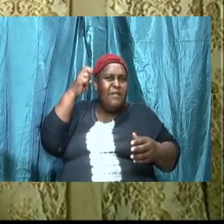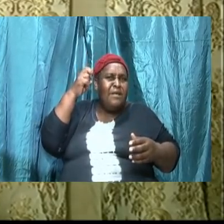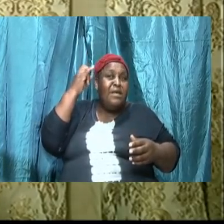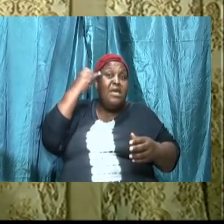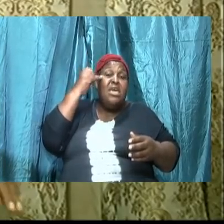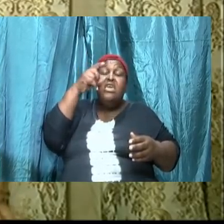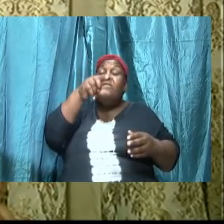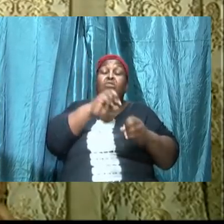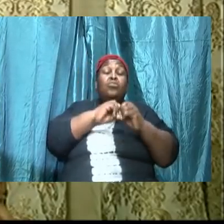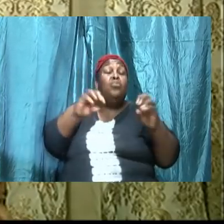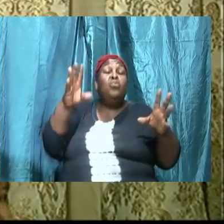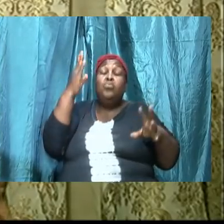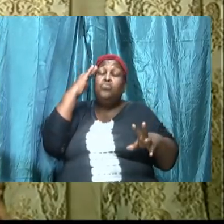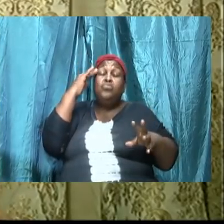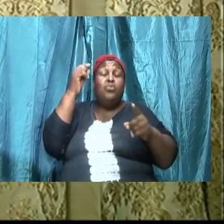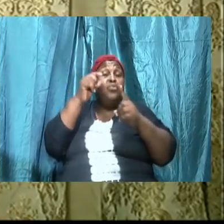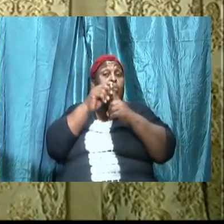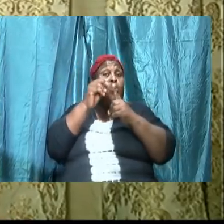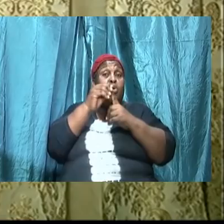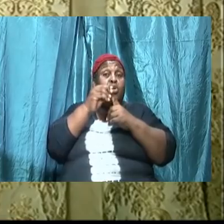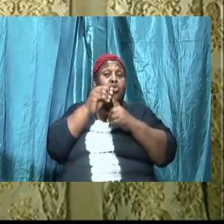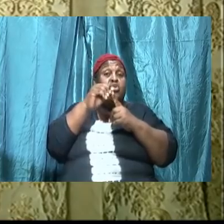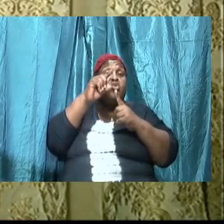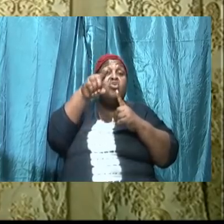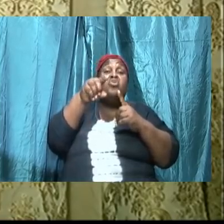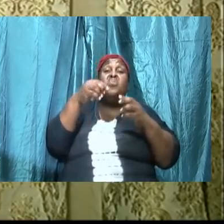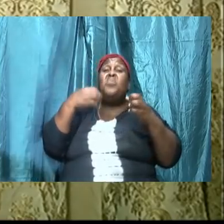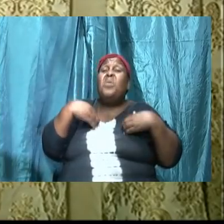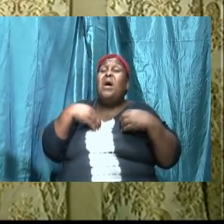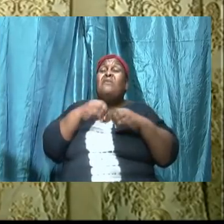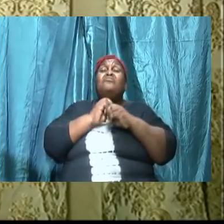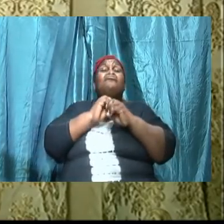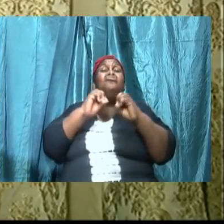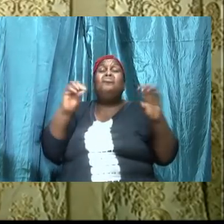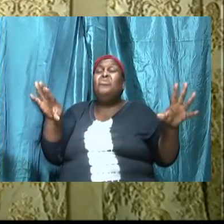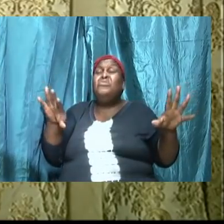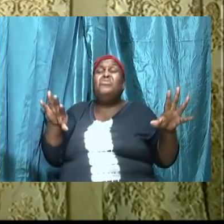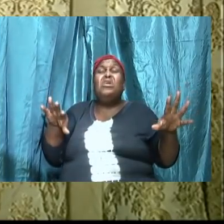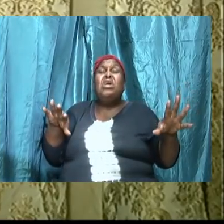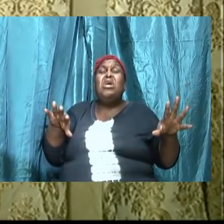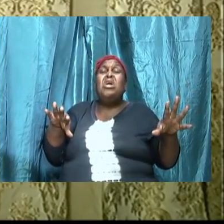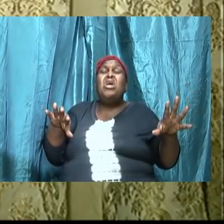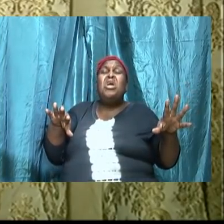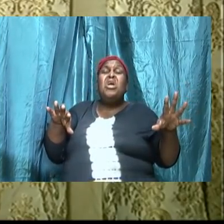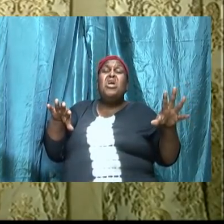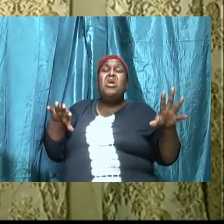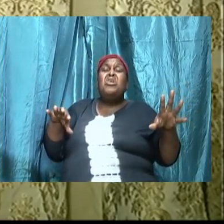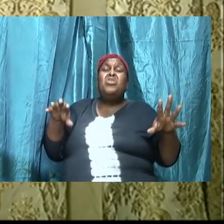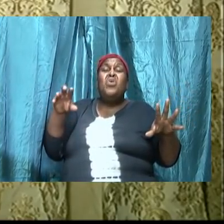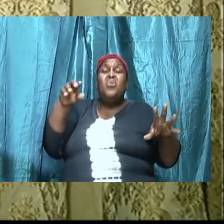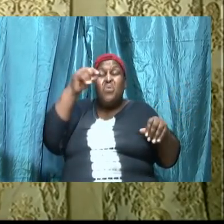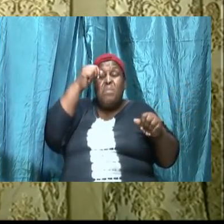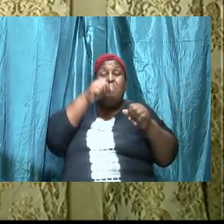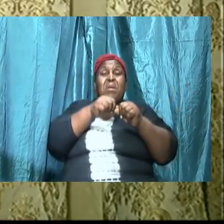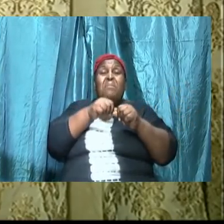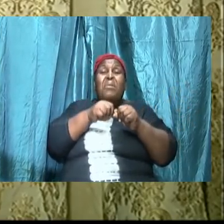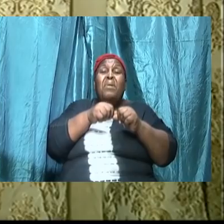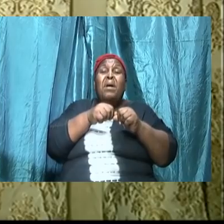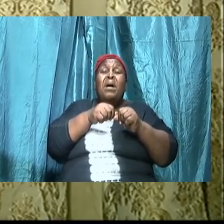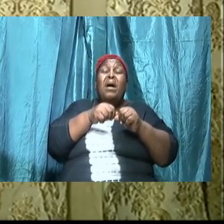not know the word you will have nothing to pull and to be a counter to the